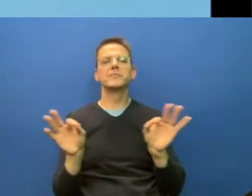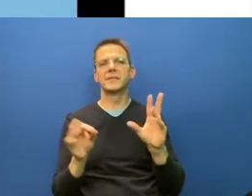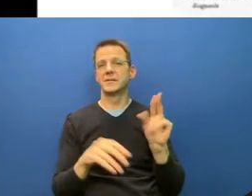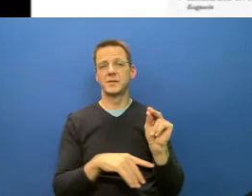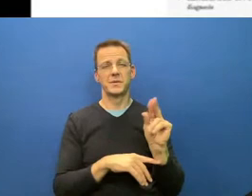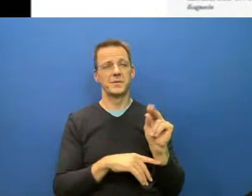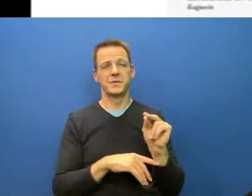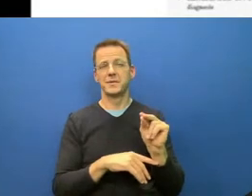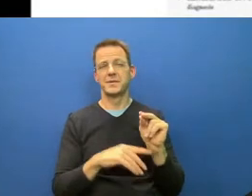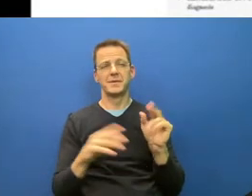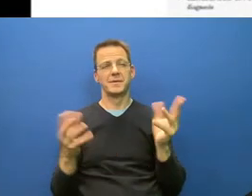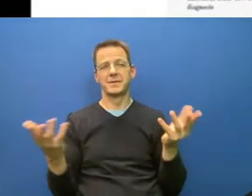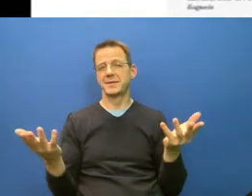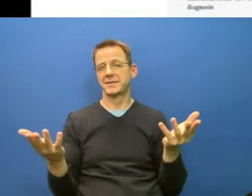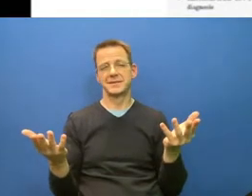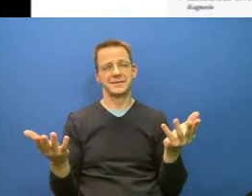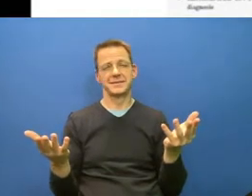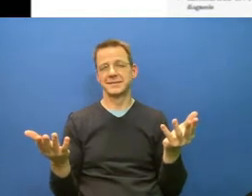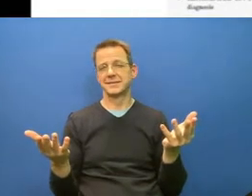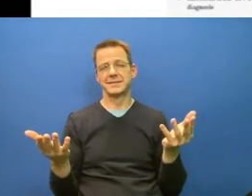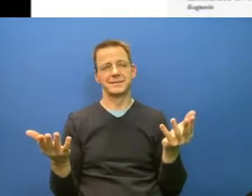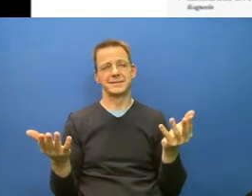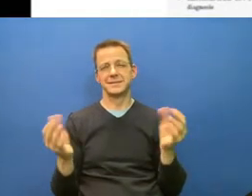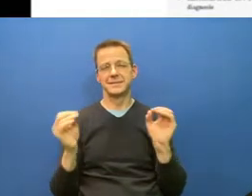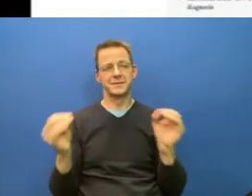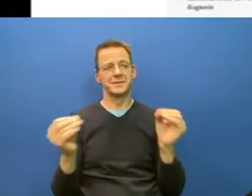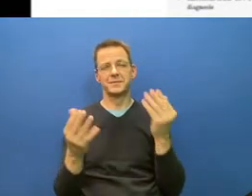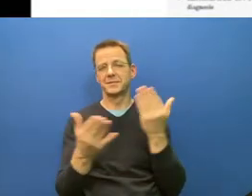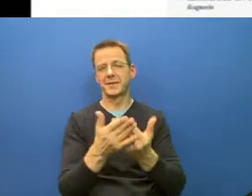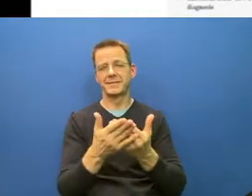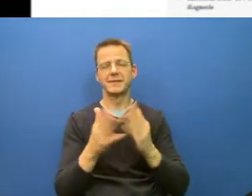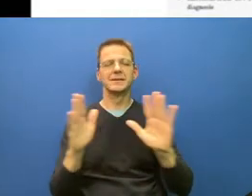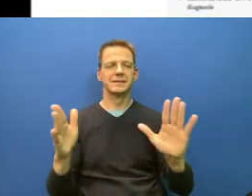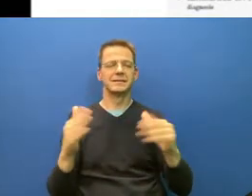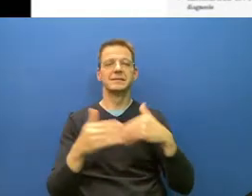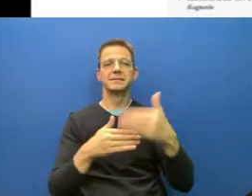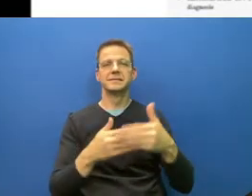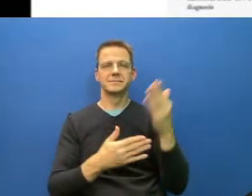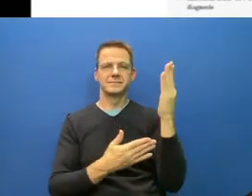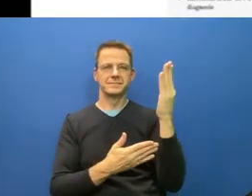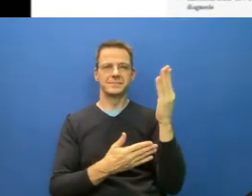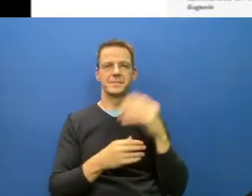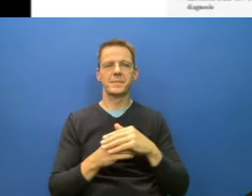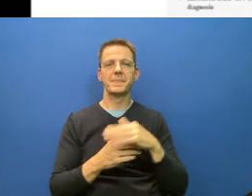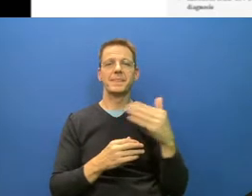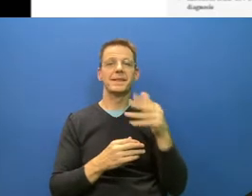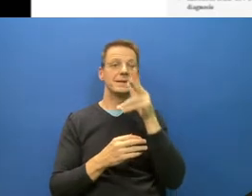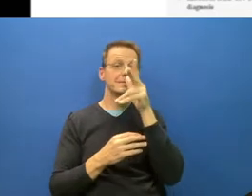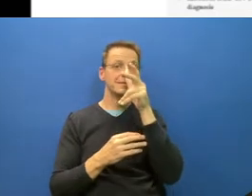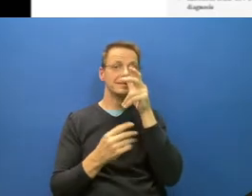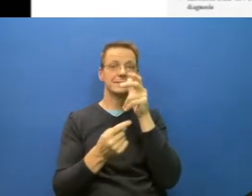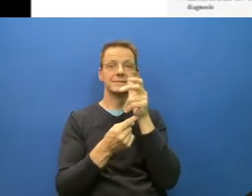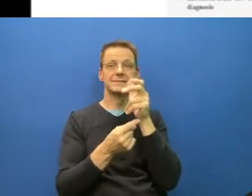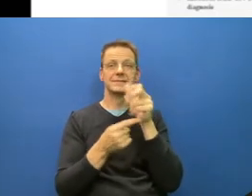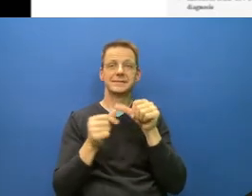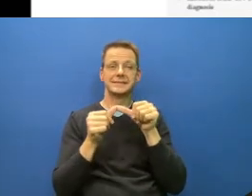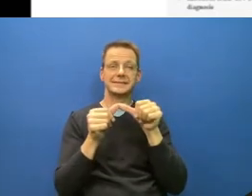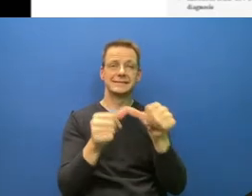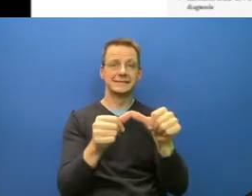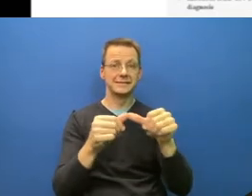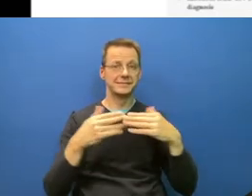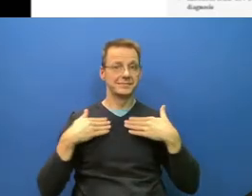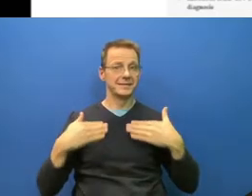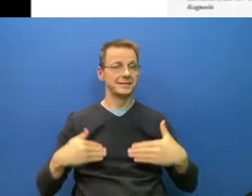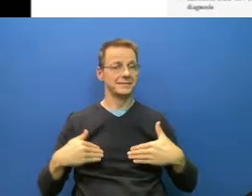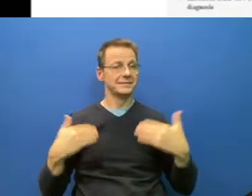And also the virus persists in the human body for prolonged periods. There are hundreds of studies showing viral persistence. This is